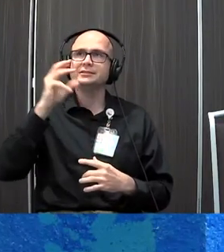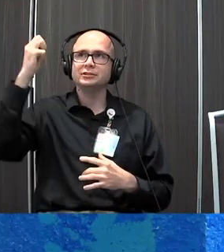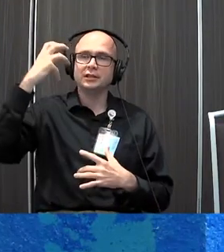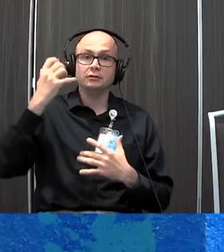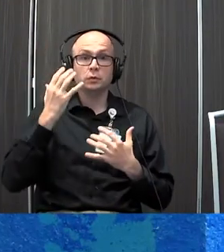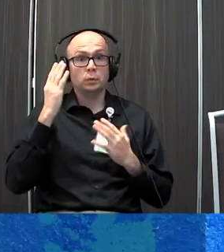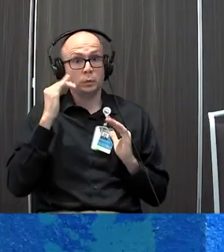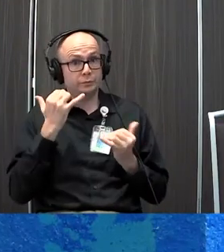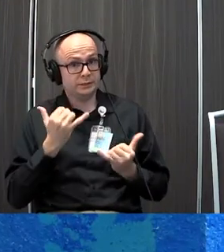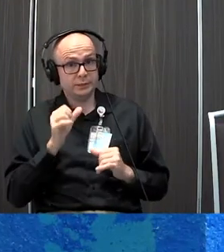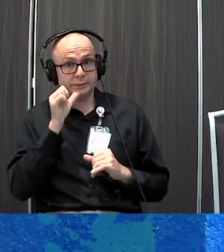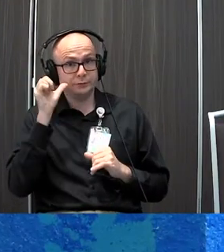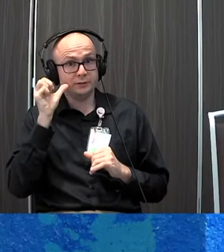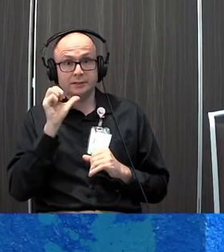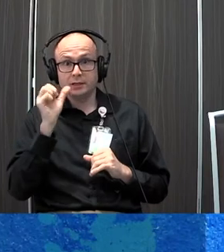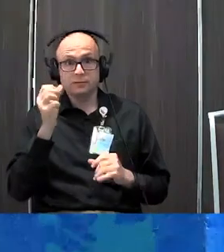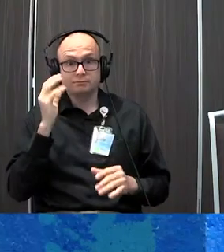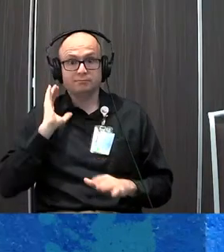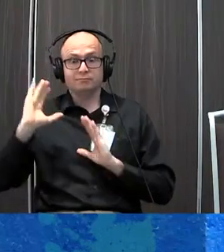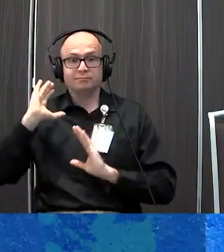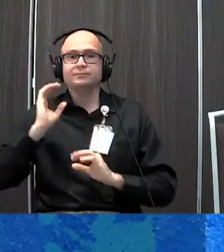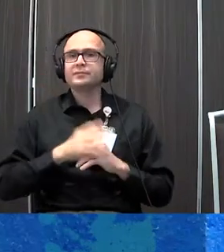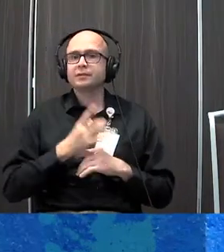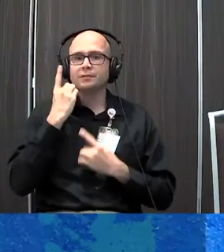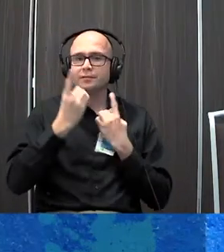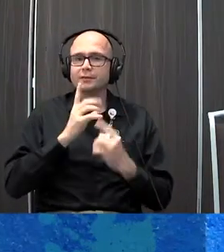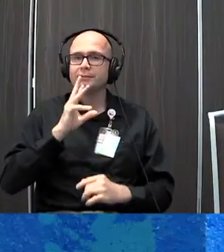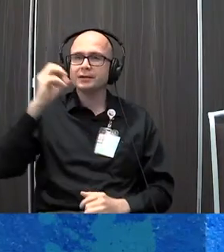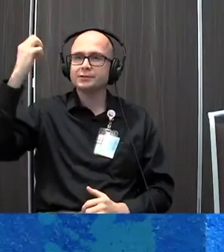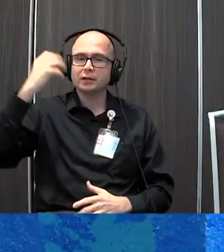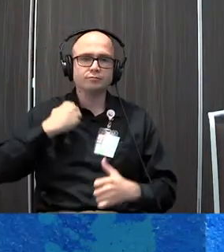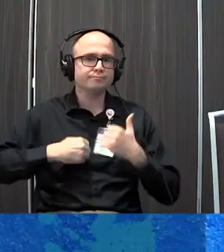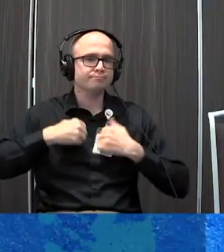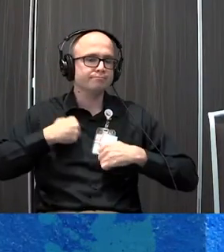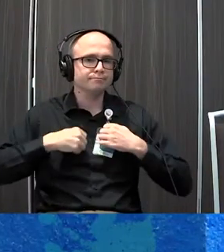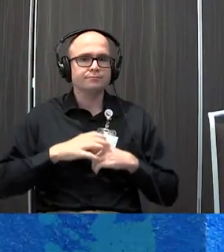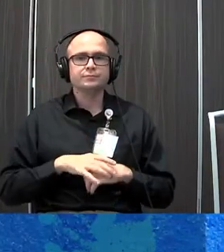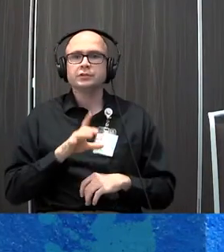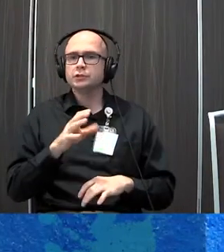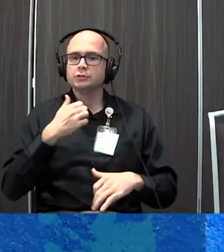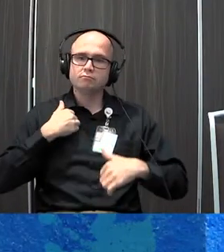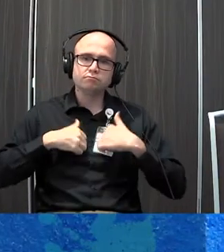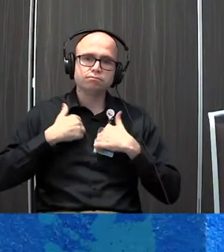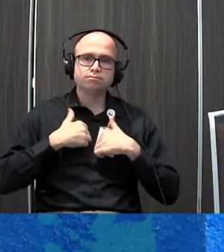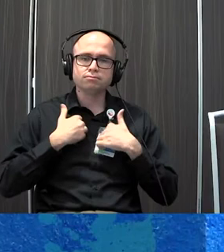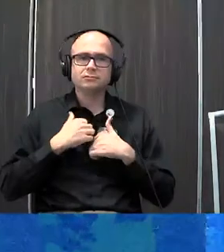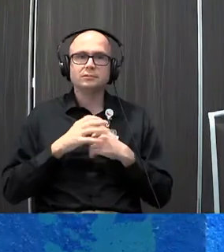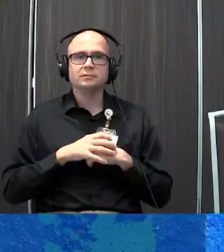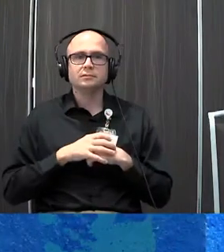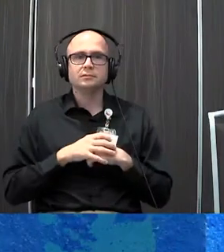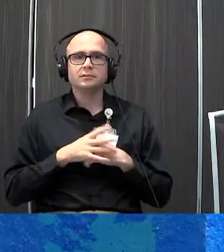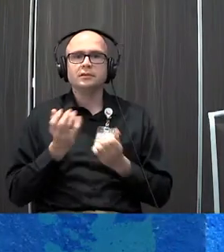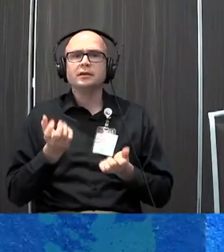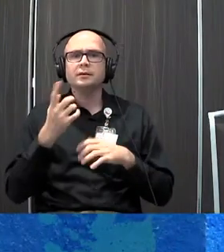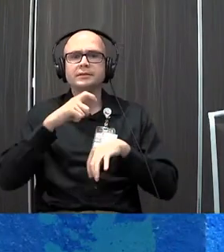today or yesterday and not several days ago. Bath. Think about like a shower. And when you're in the shower, how many times were you actually in the